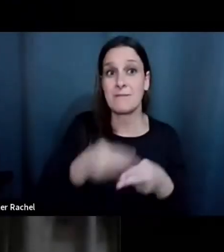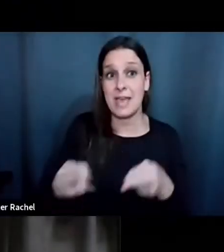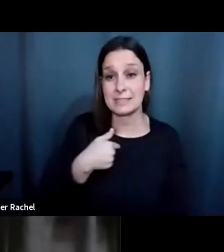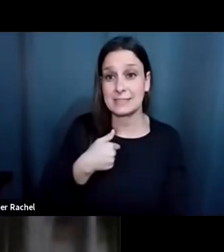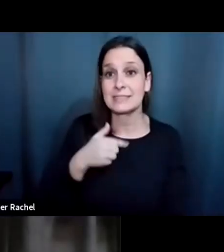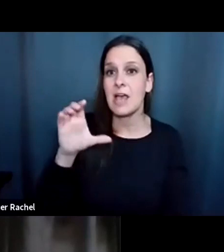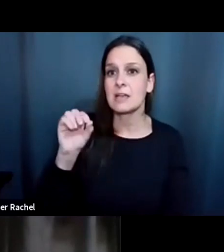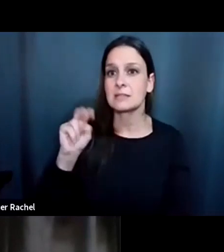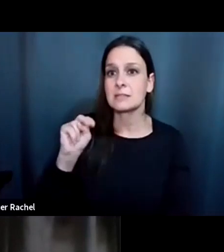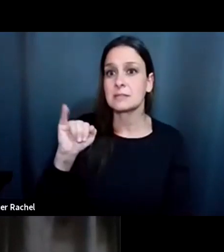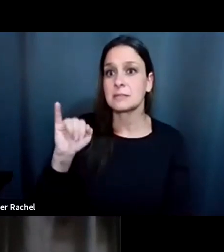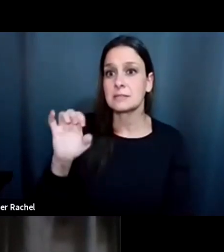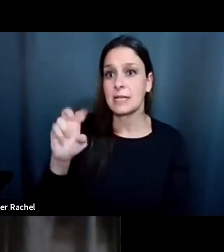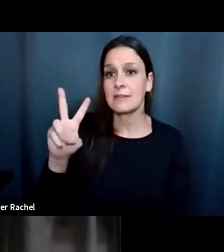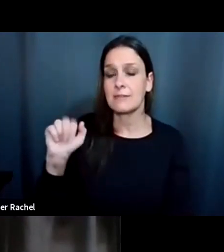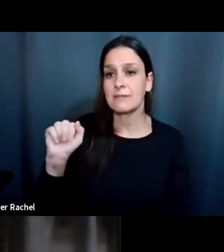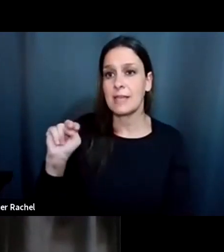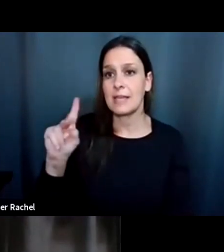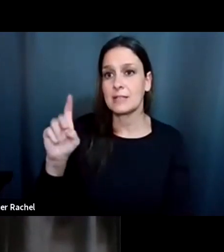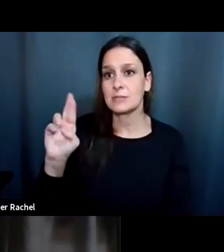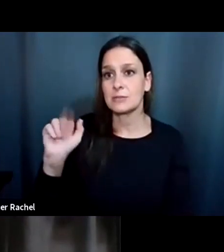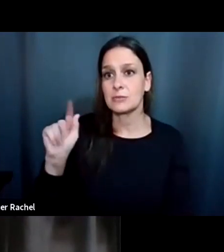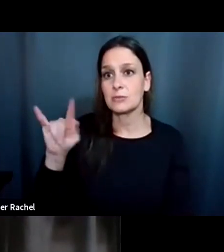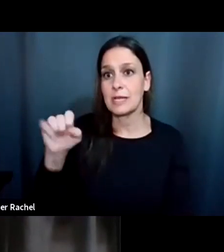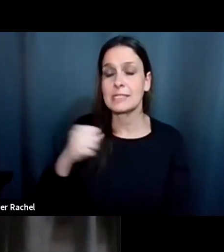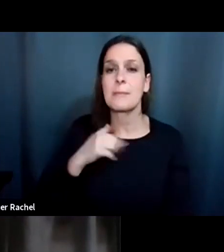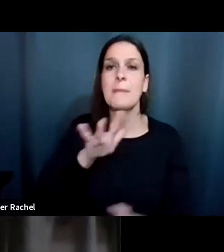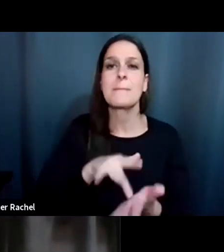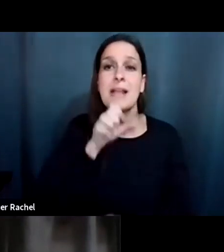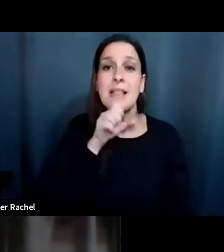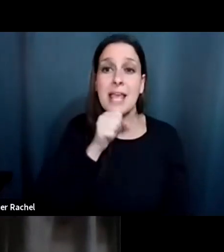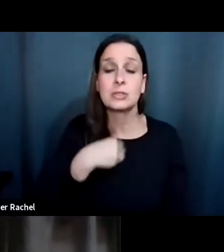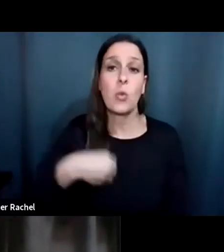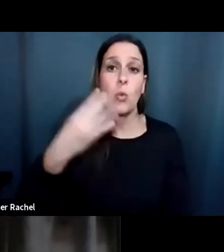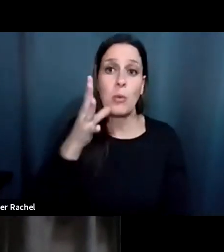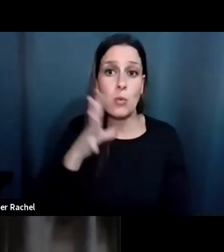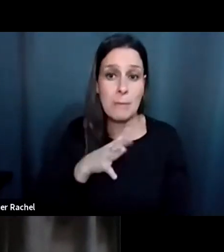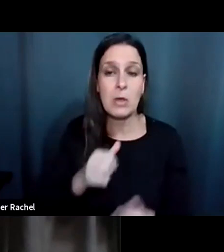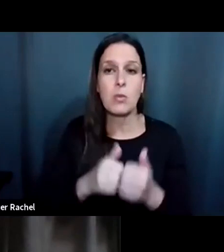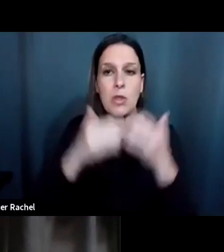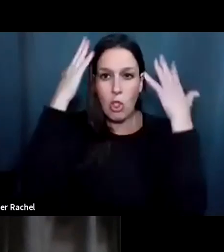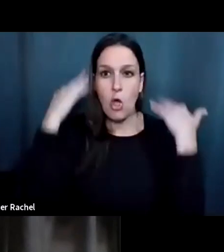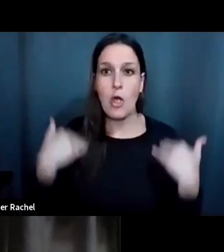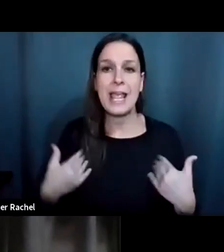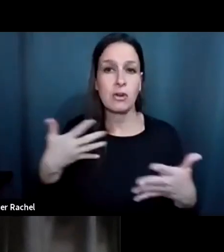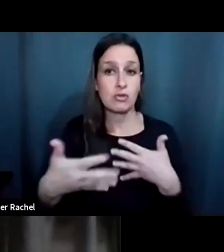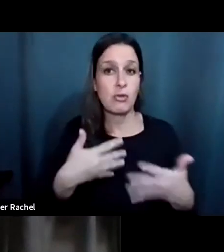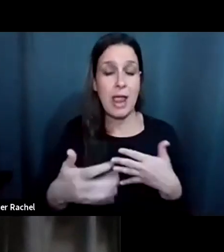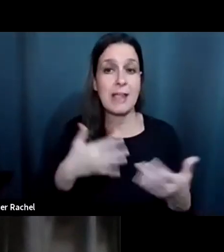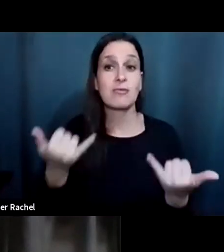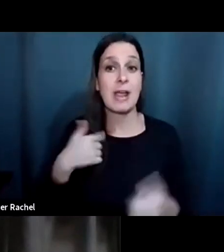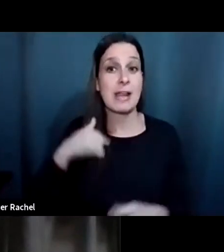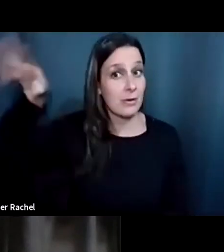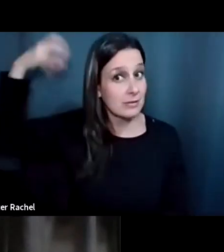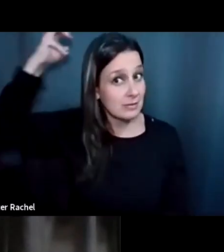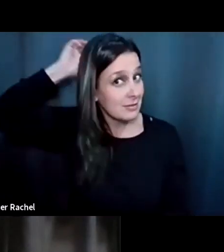My name is Connie Vandereckis, I'm a middle-aged white woman with long gray hair which is tied up in a